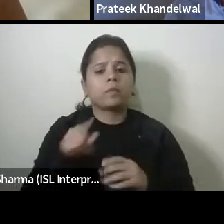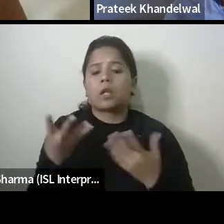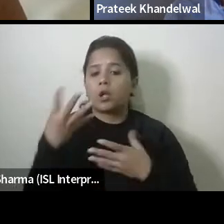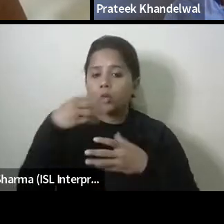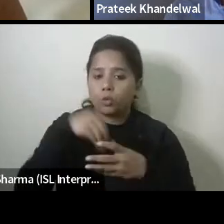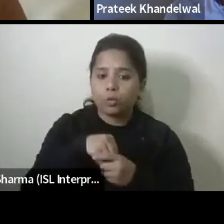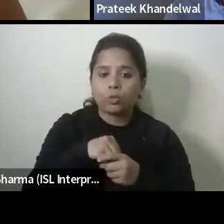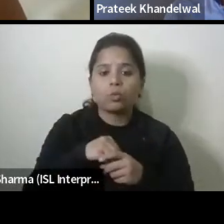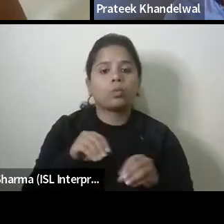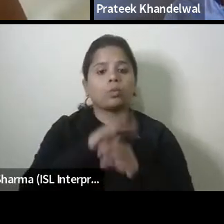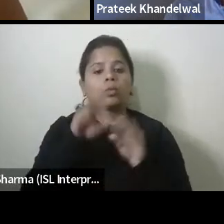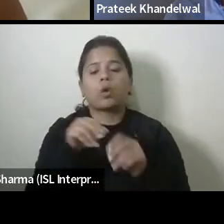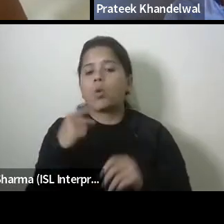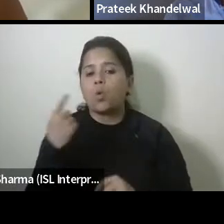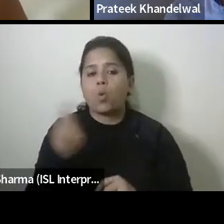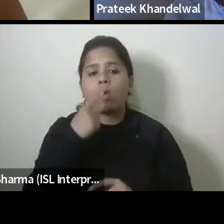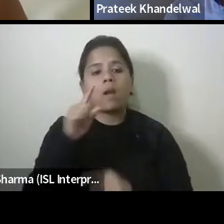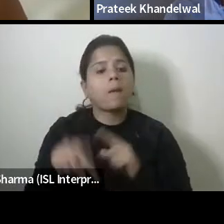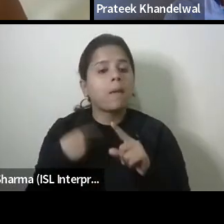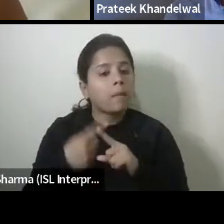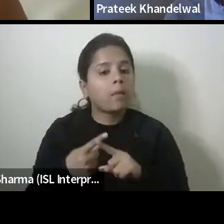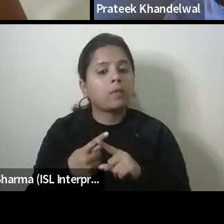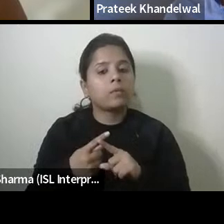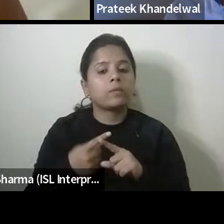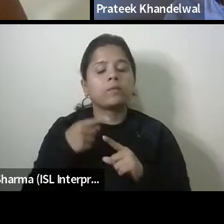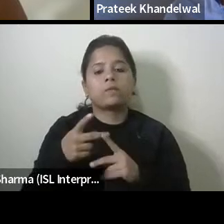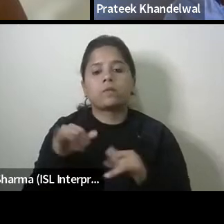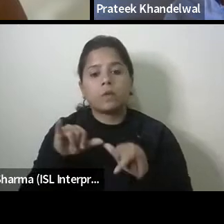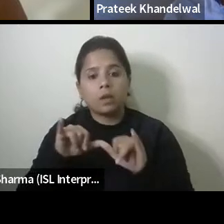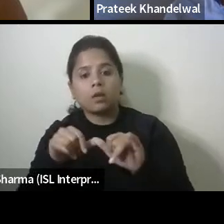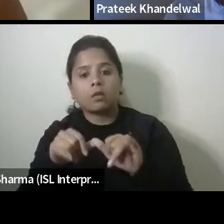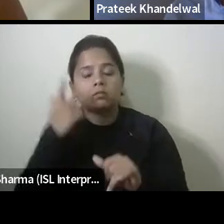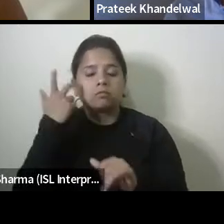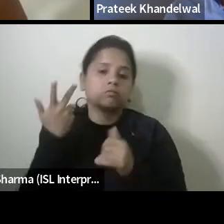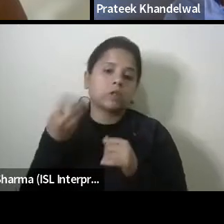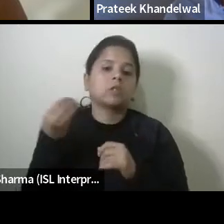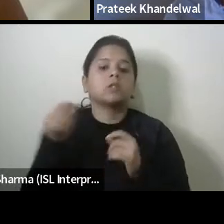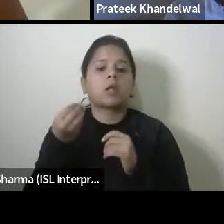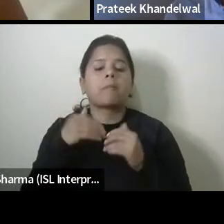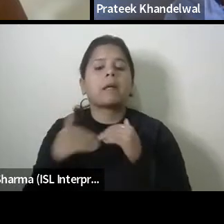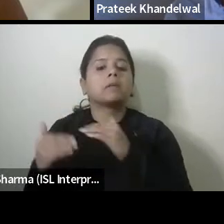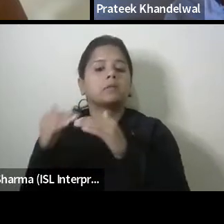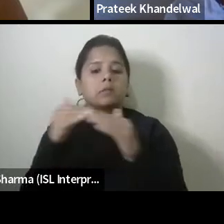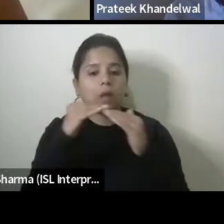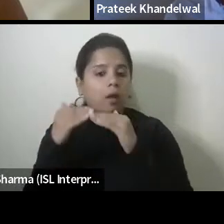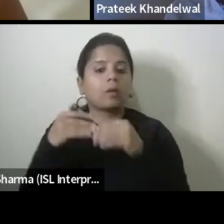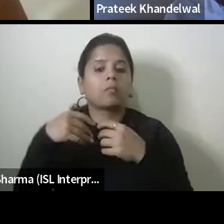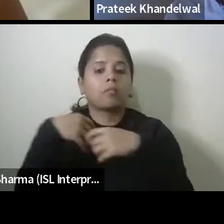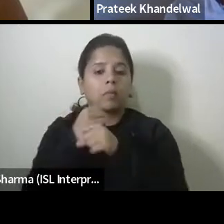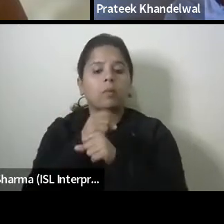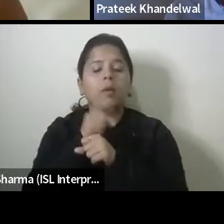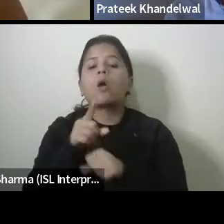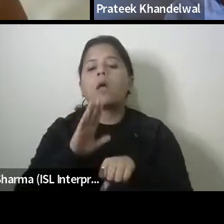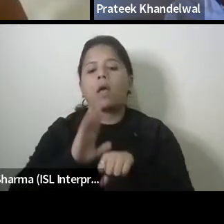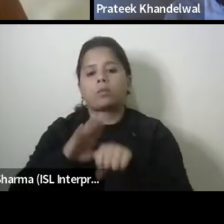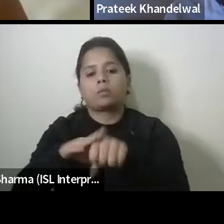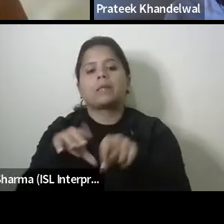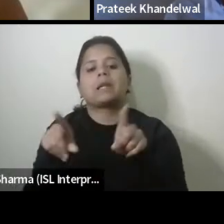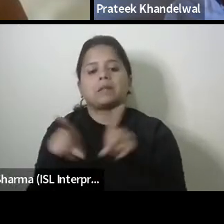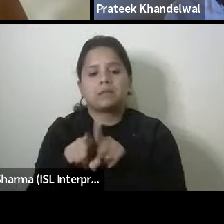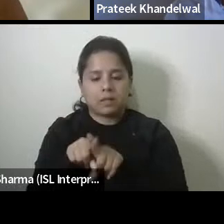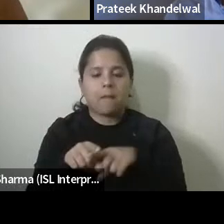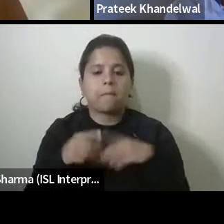it's not only about you know setting some standards and fixing it but also the experiences that we